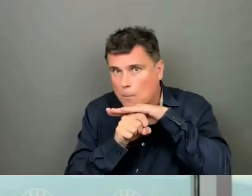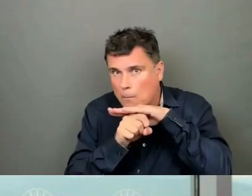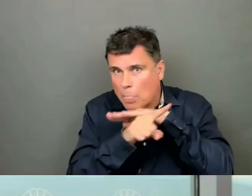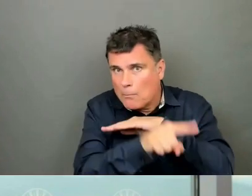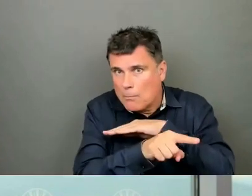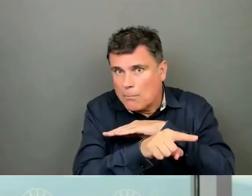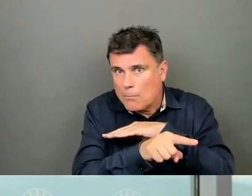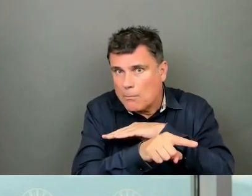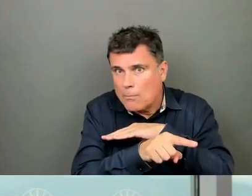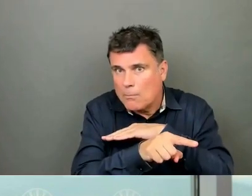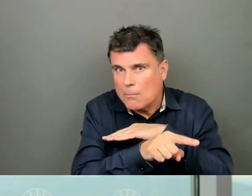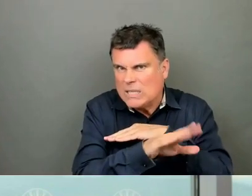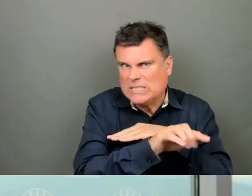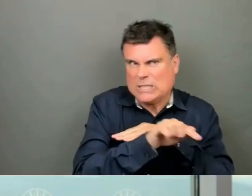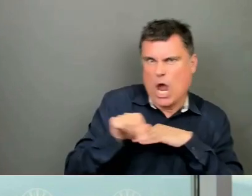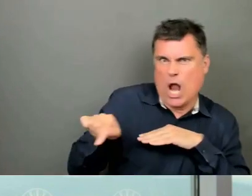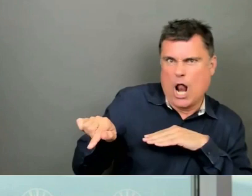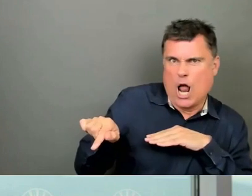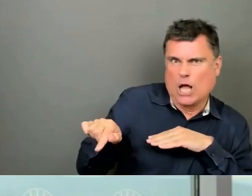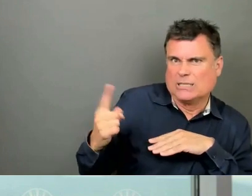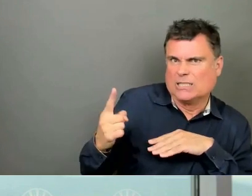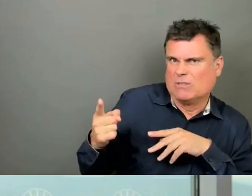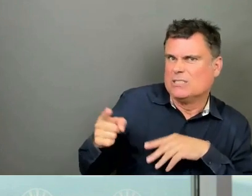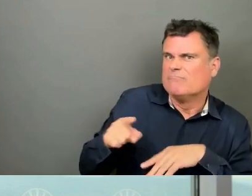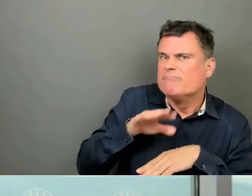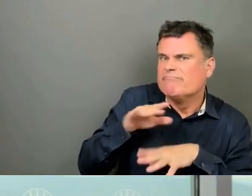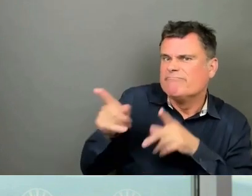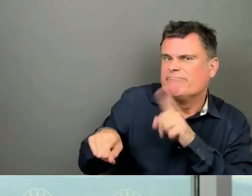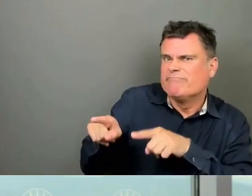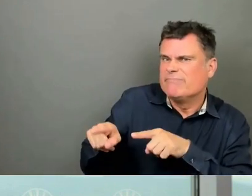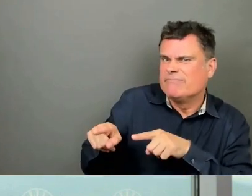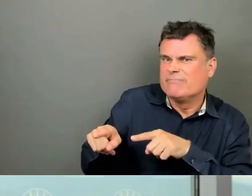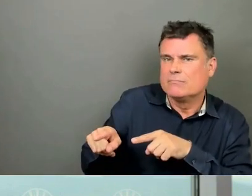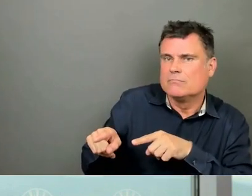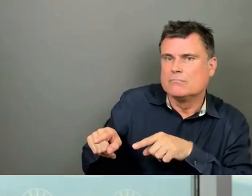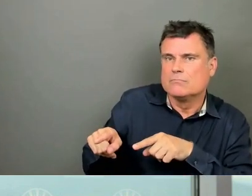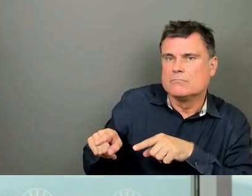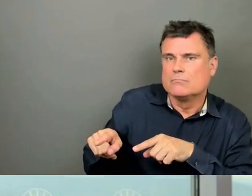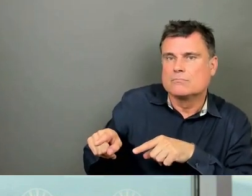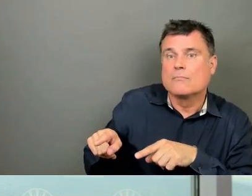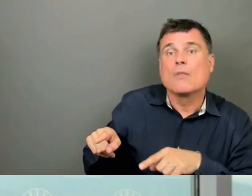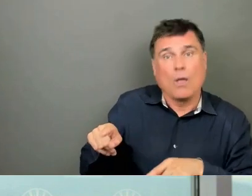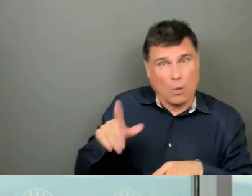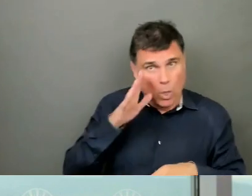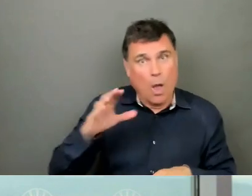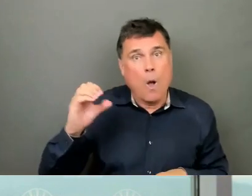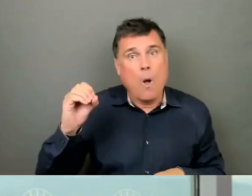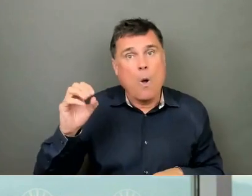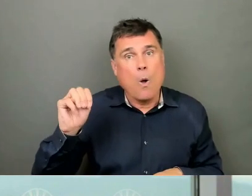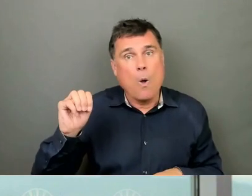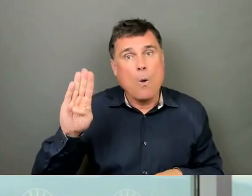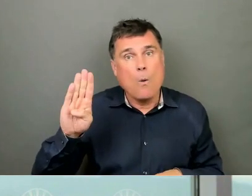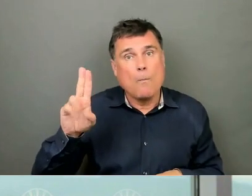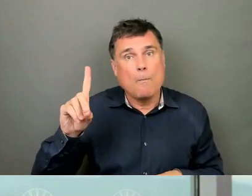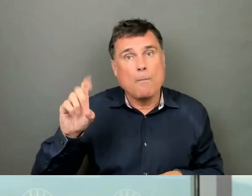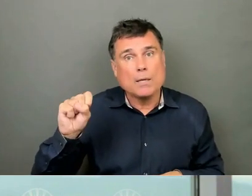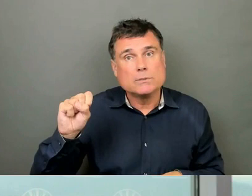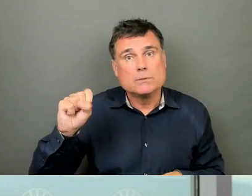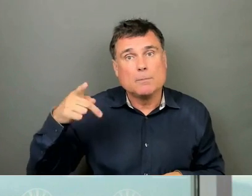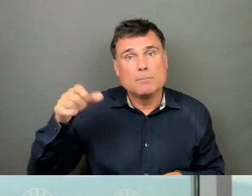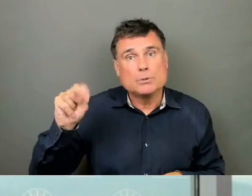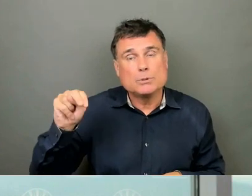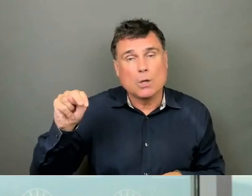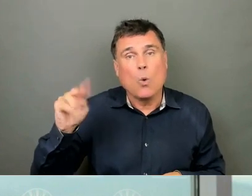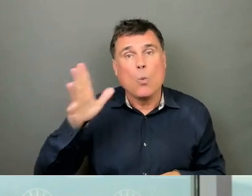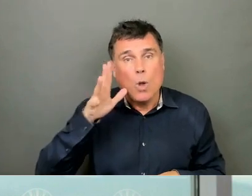Ombudsperson have a right or a duty to report to the public? What I'm getting at here